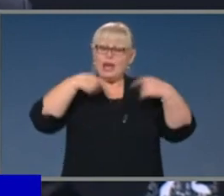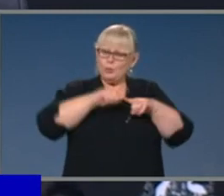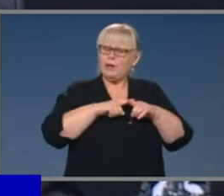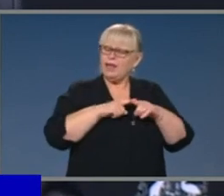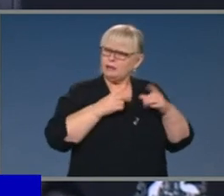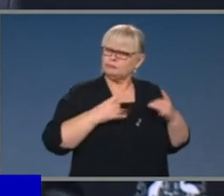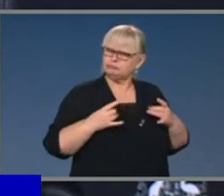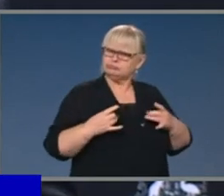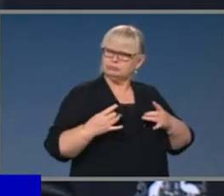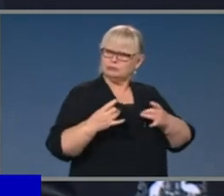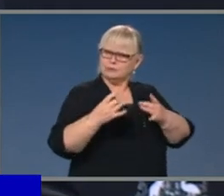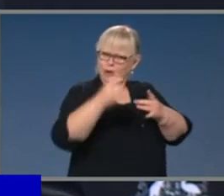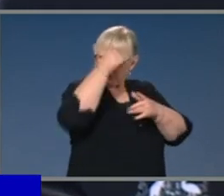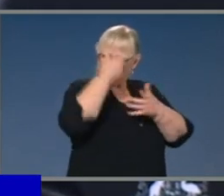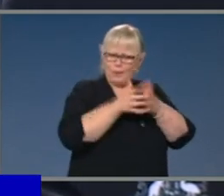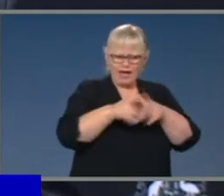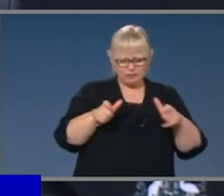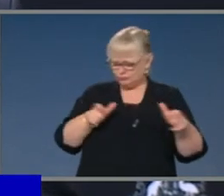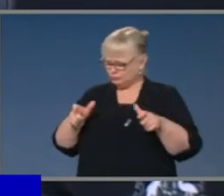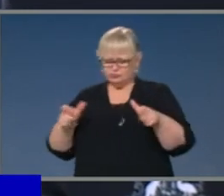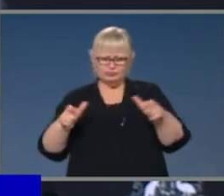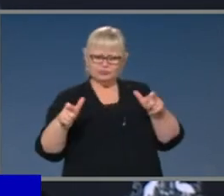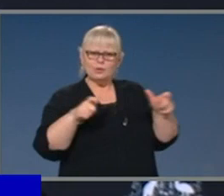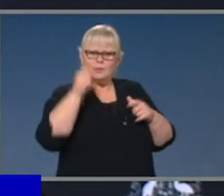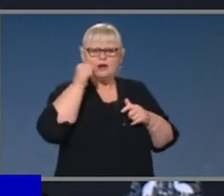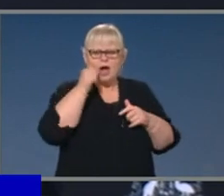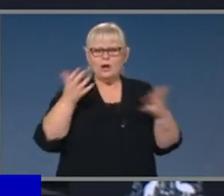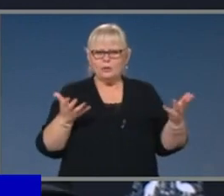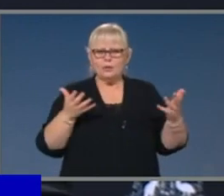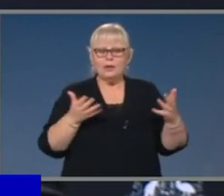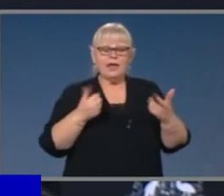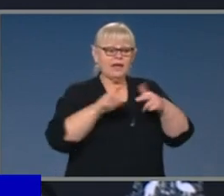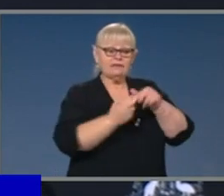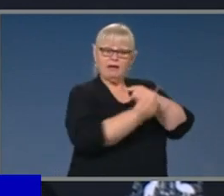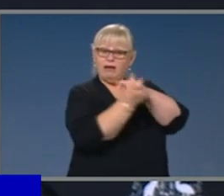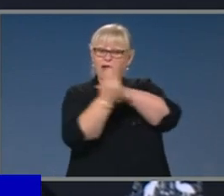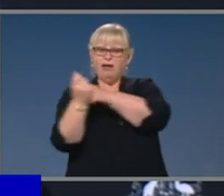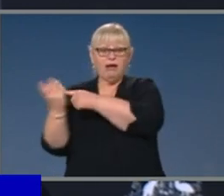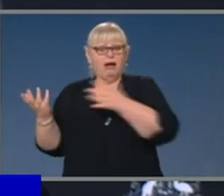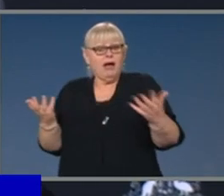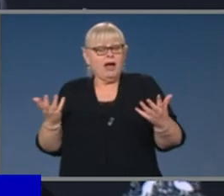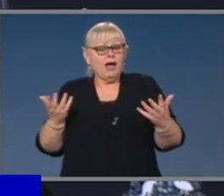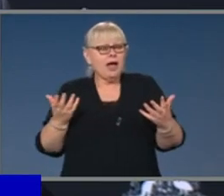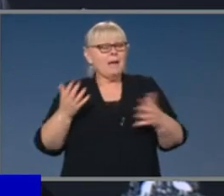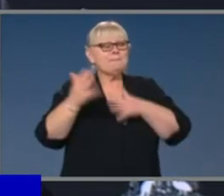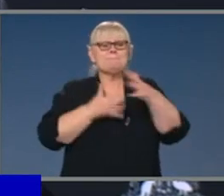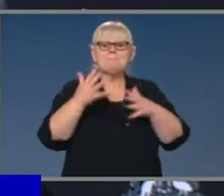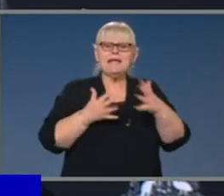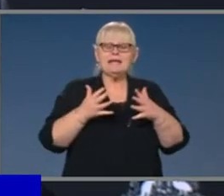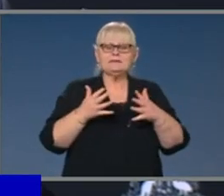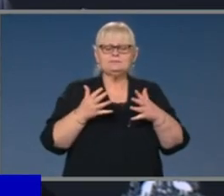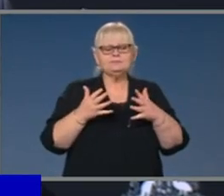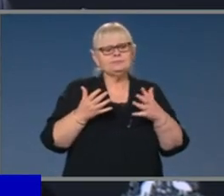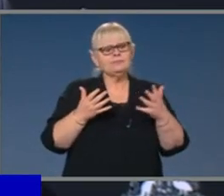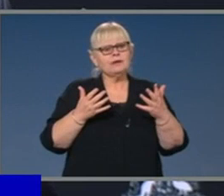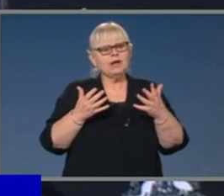deal with. But the emergence of cases is not something that will necessarily require